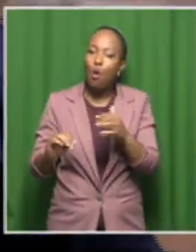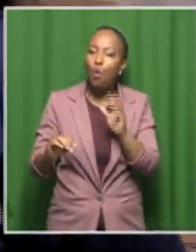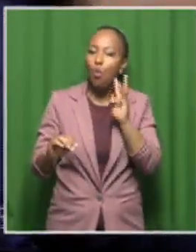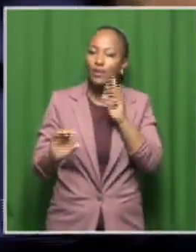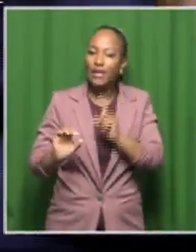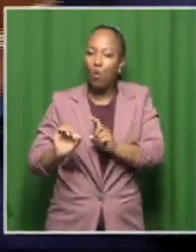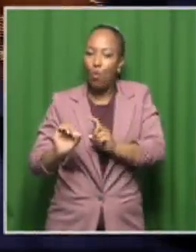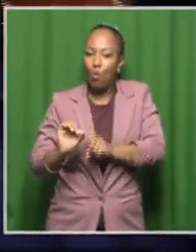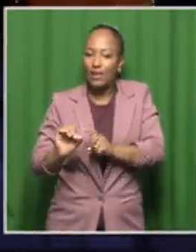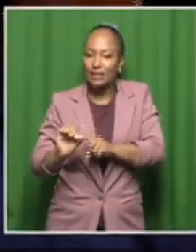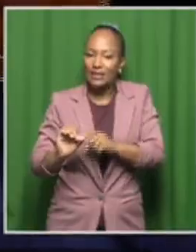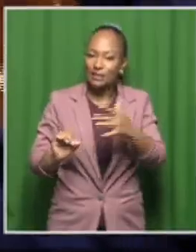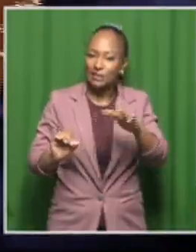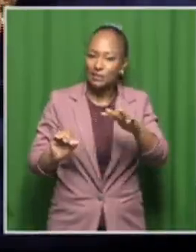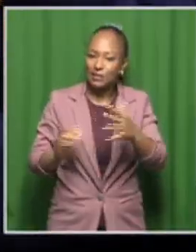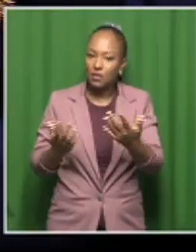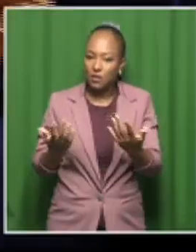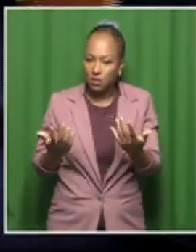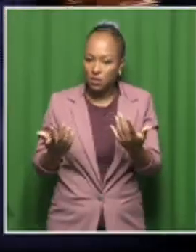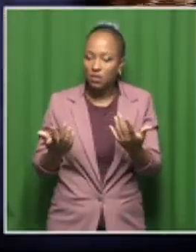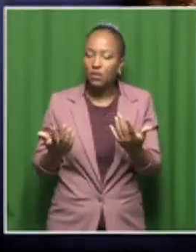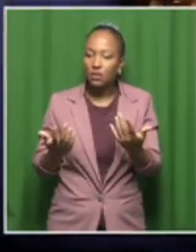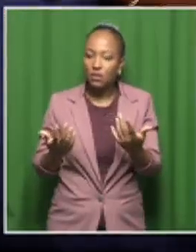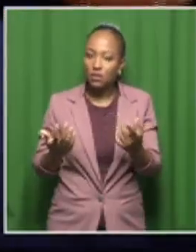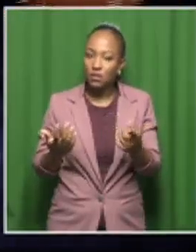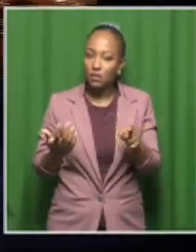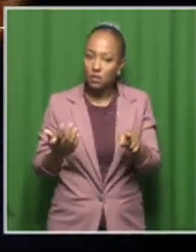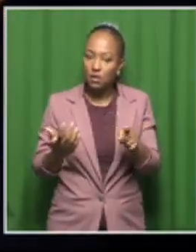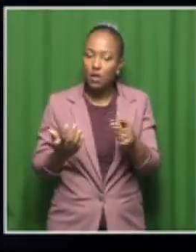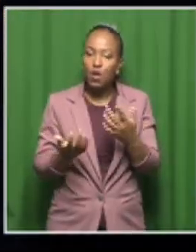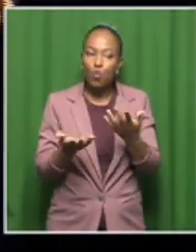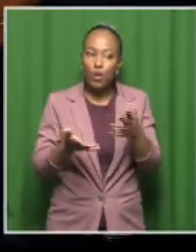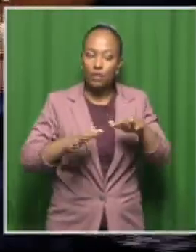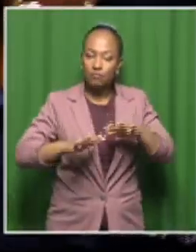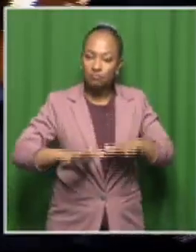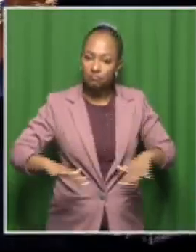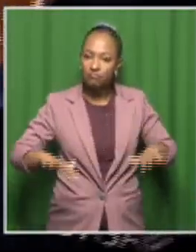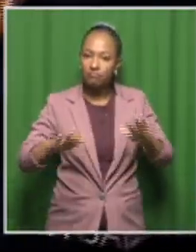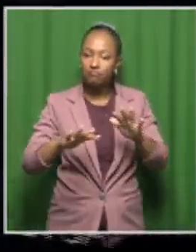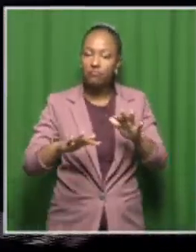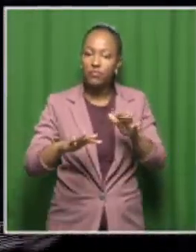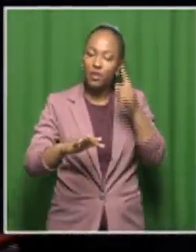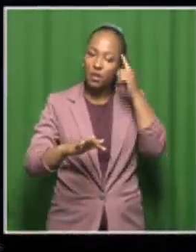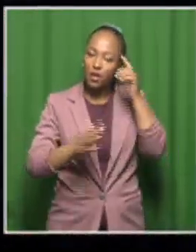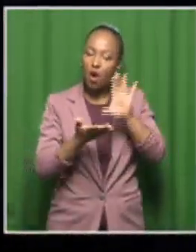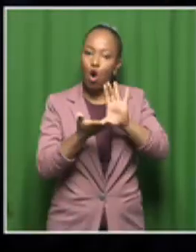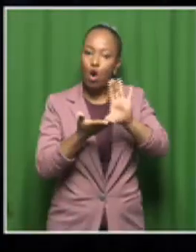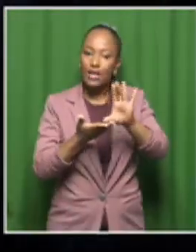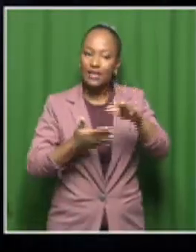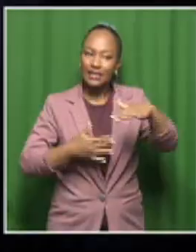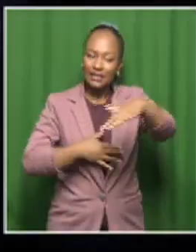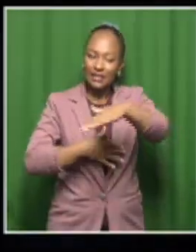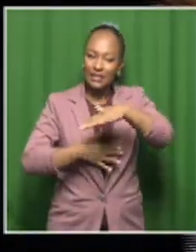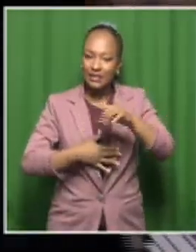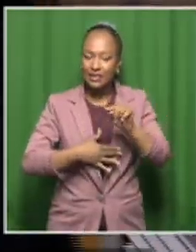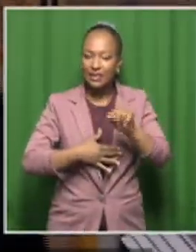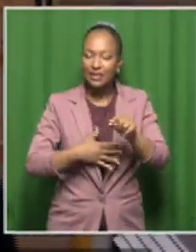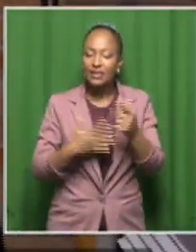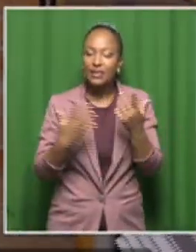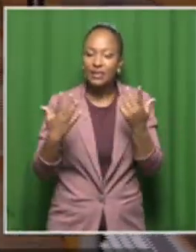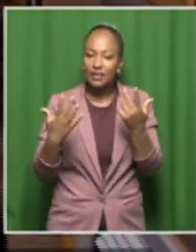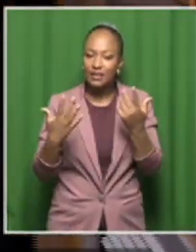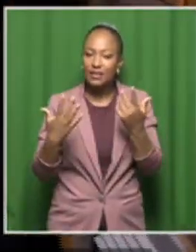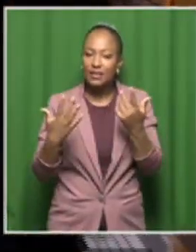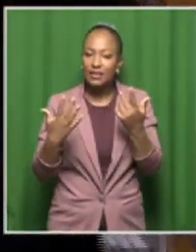are centered here at the College, where we also are part of the catalytic niche areas,